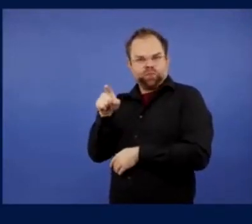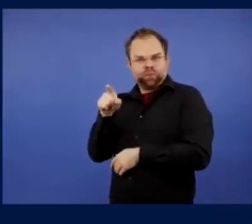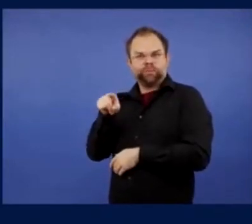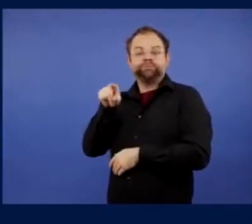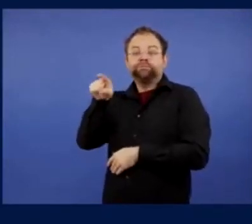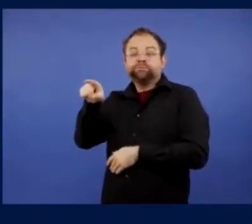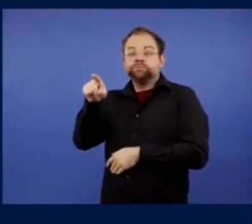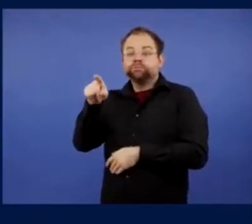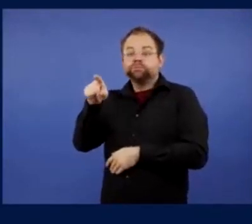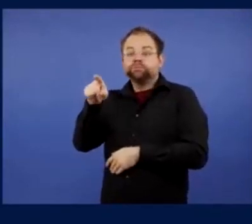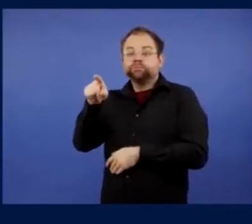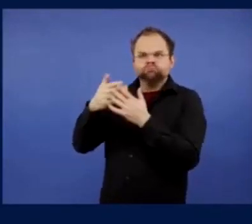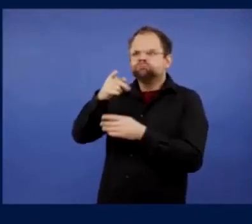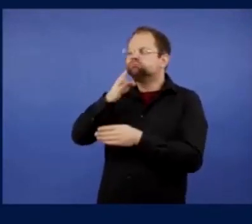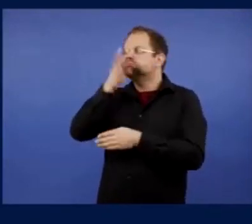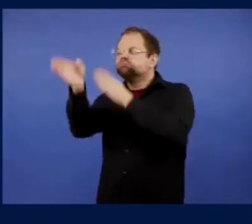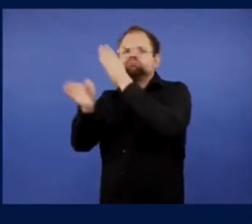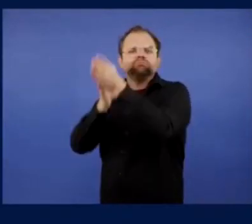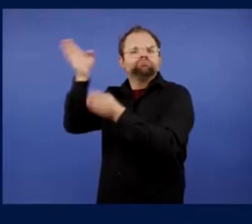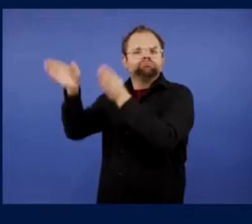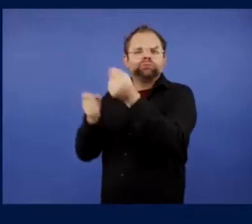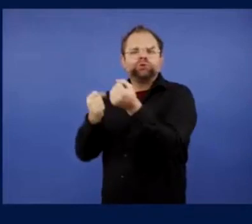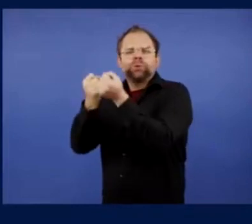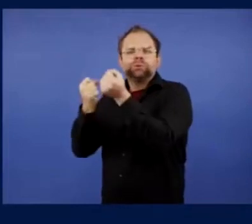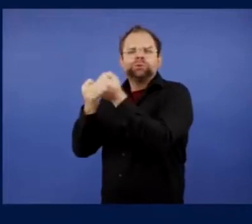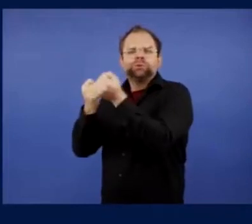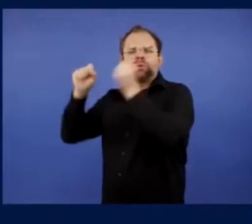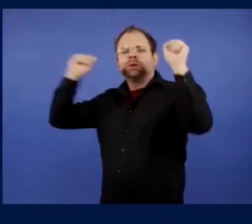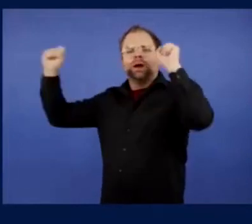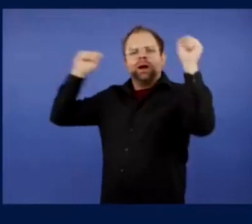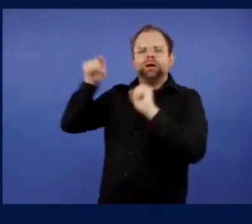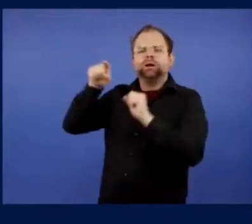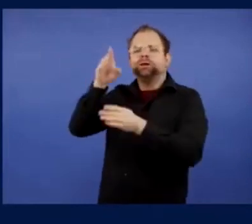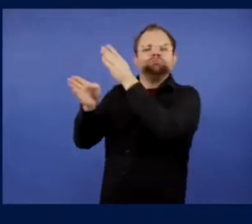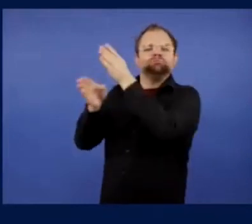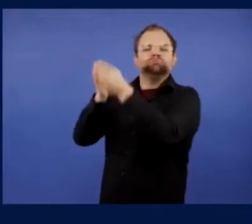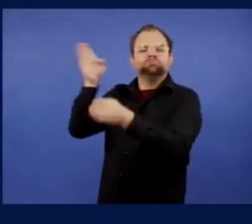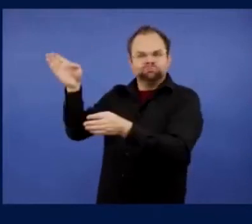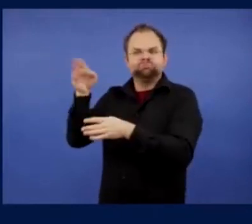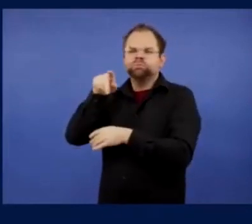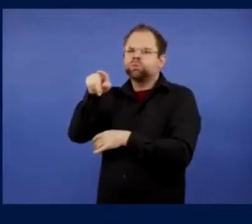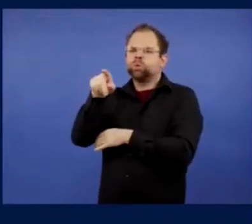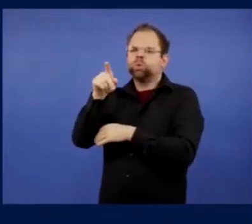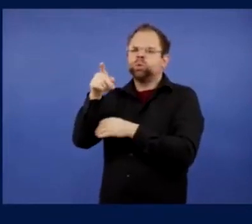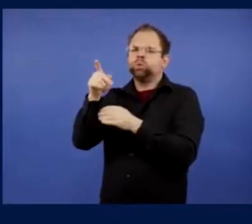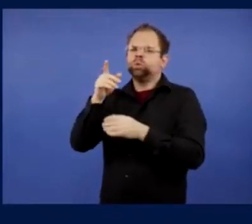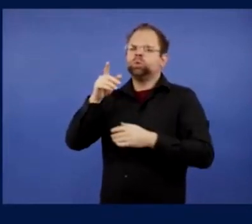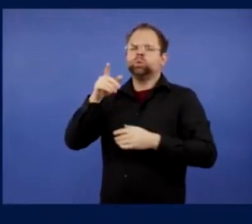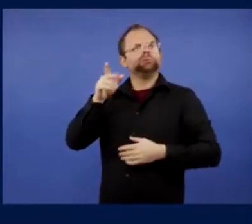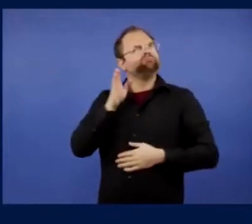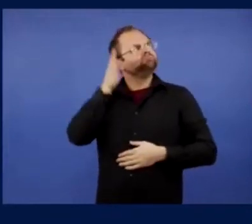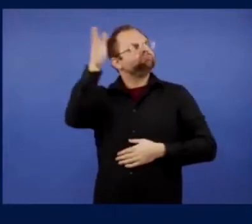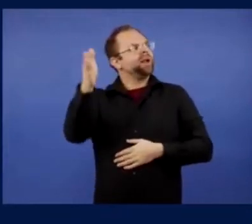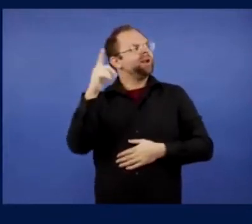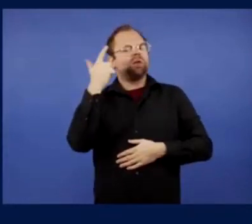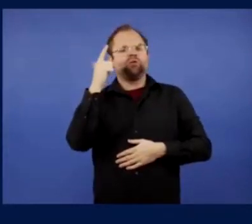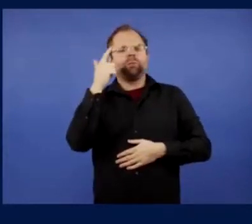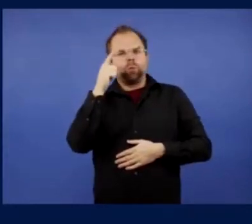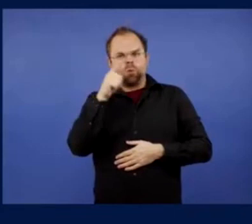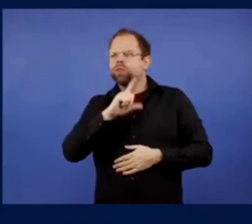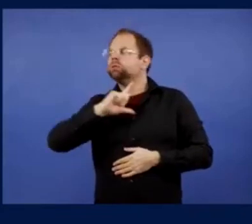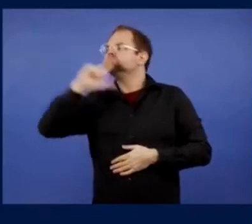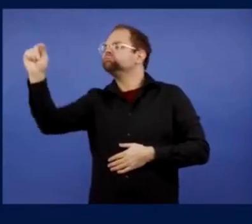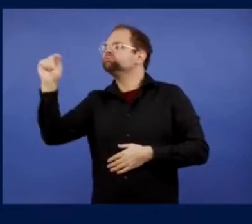the same old faces just in different places. But most of all, from a personal point of view, I've got two daughters who were